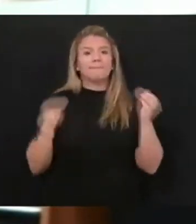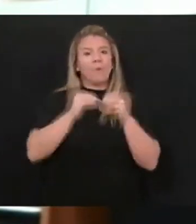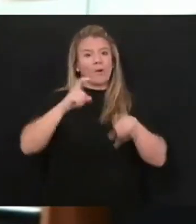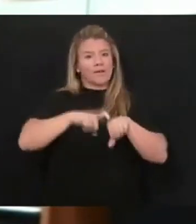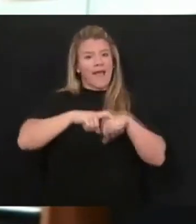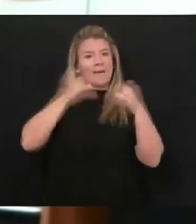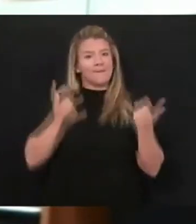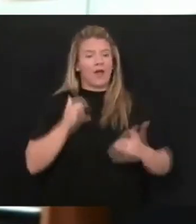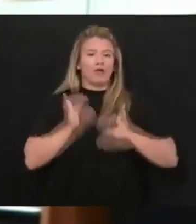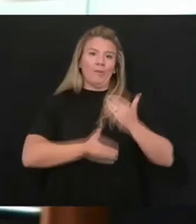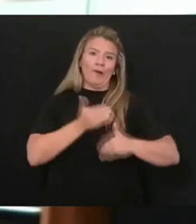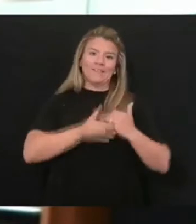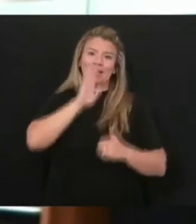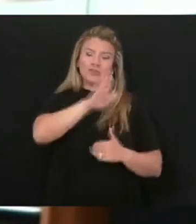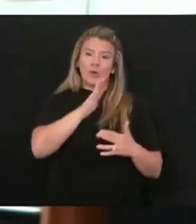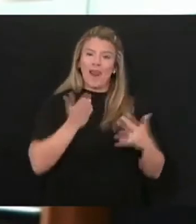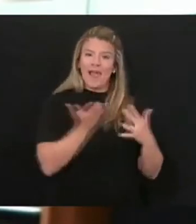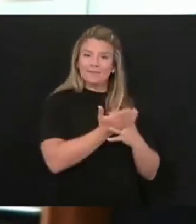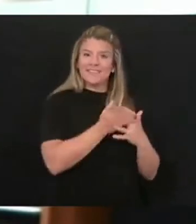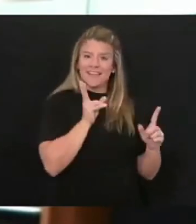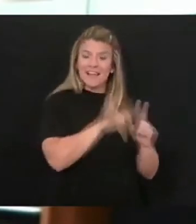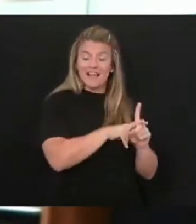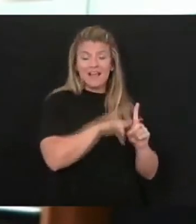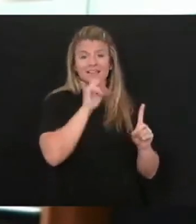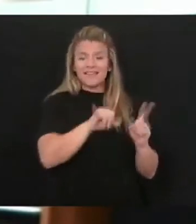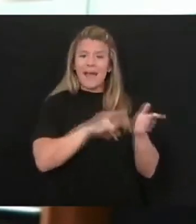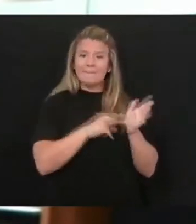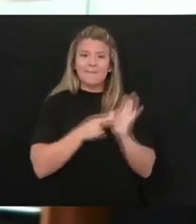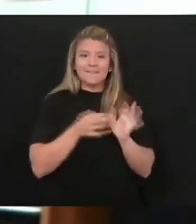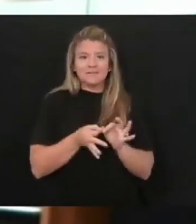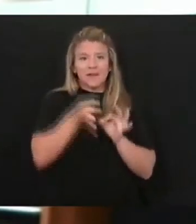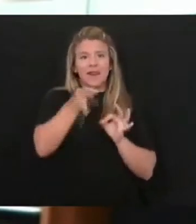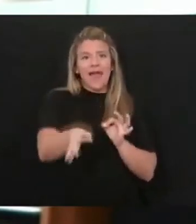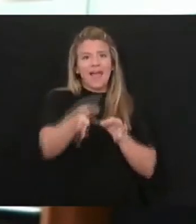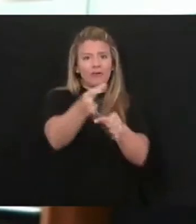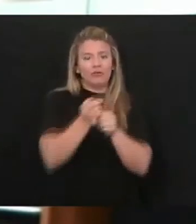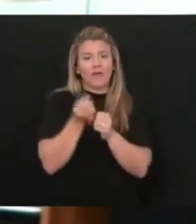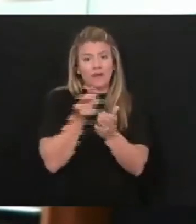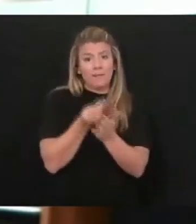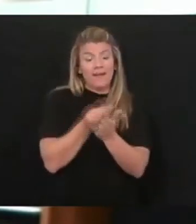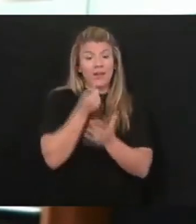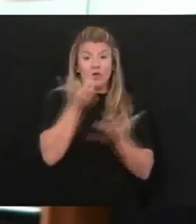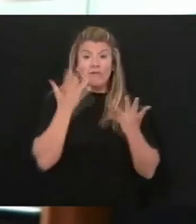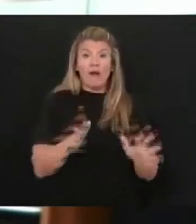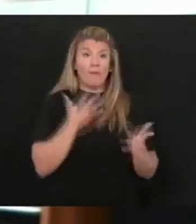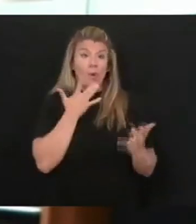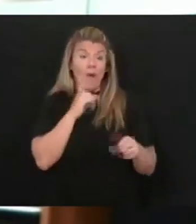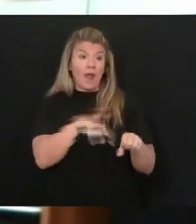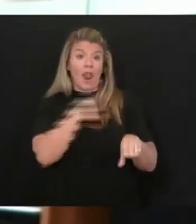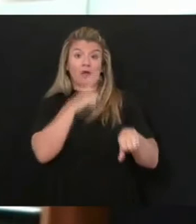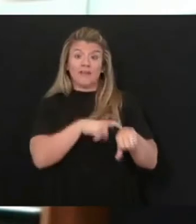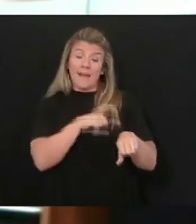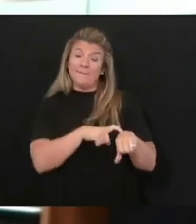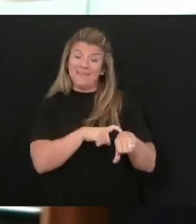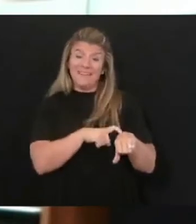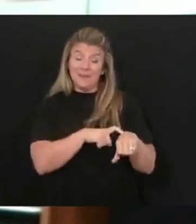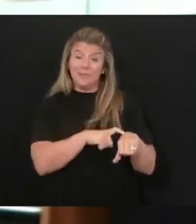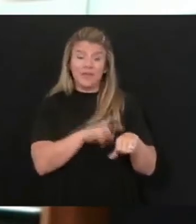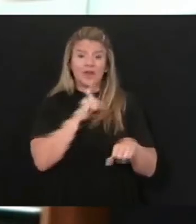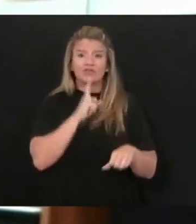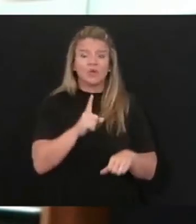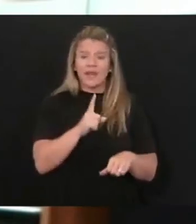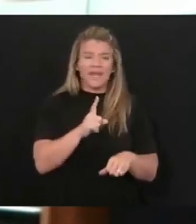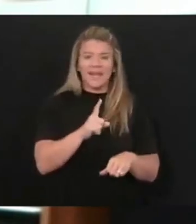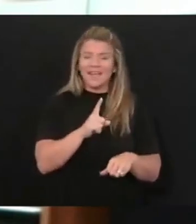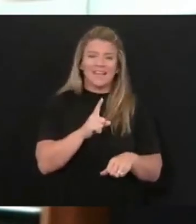claims, which can cause a delay from folks who need those benefits and have been waiting for several weeks. It's especially tolerable that criminals are